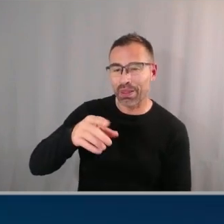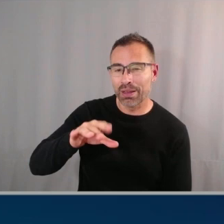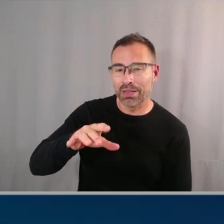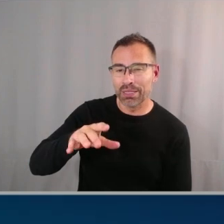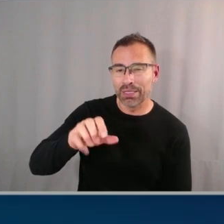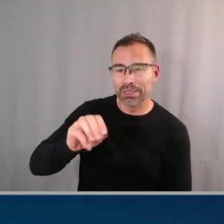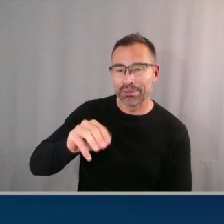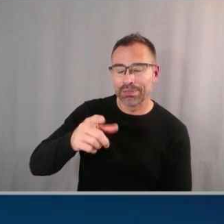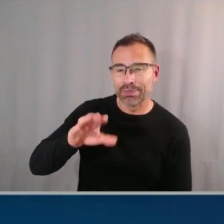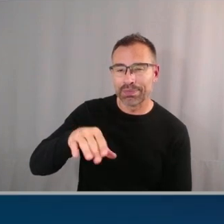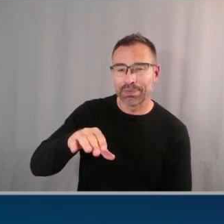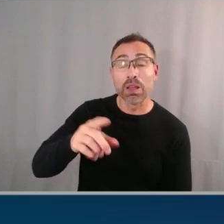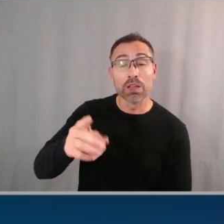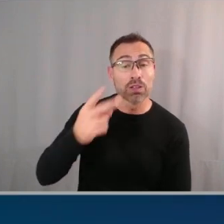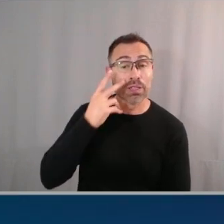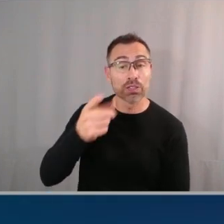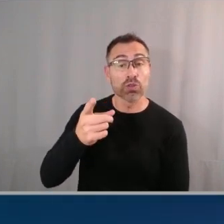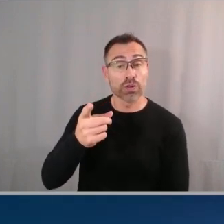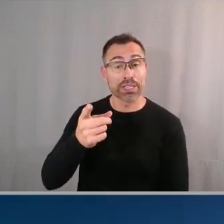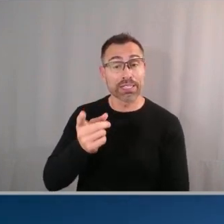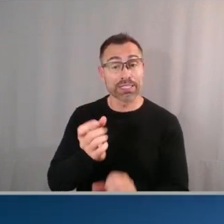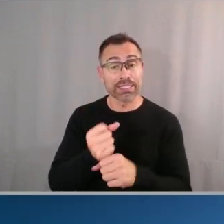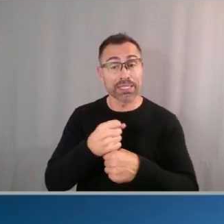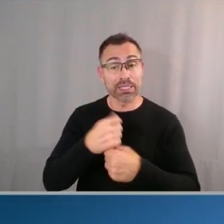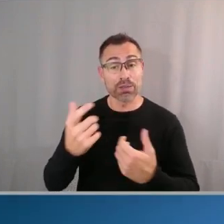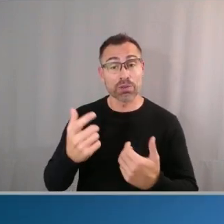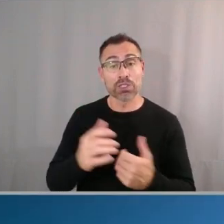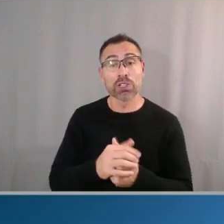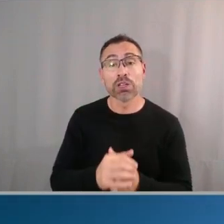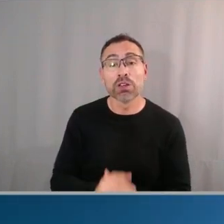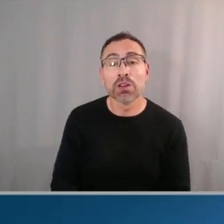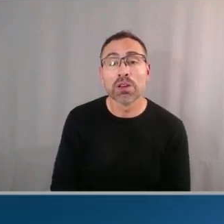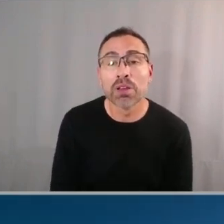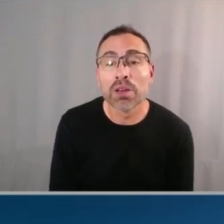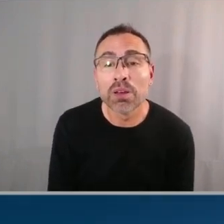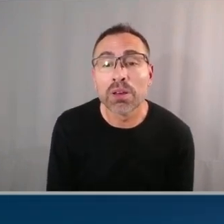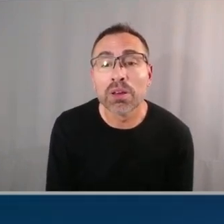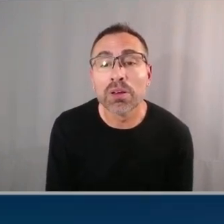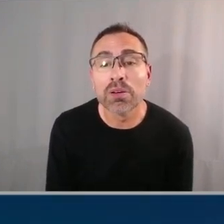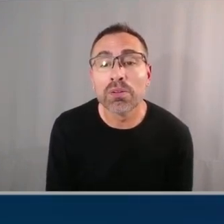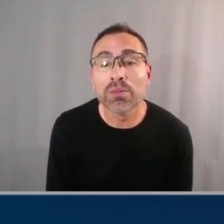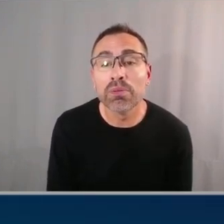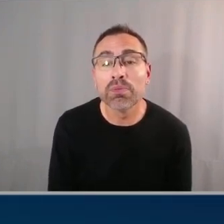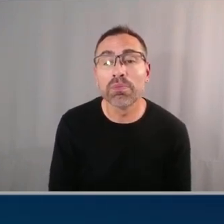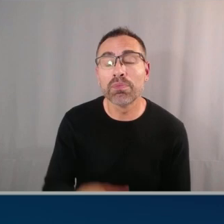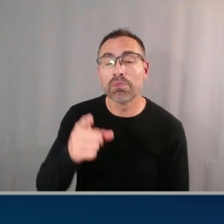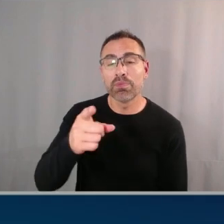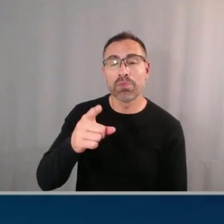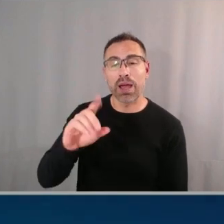you can see that this was generated by the Nova Real model and the content source is Amazon Bedrock